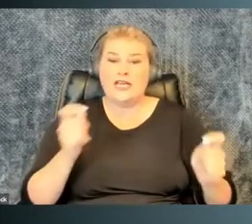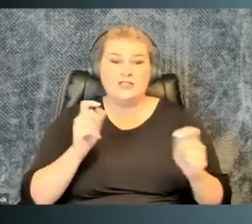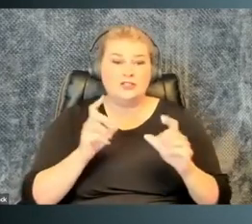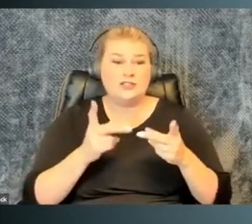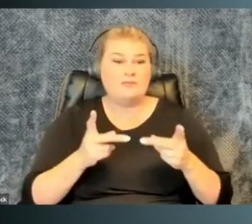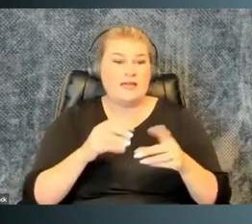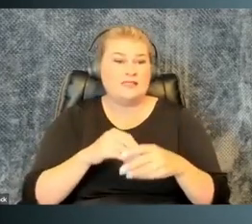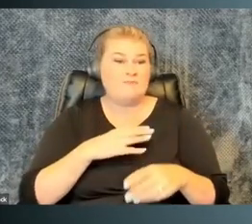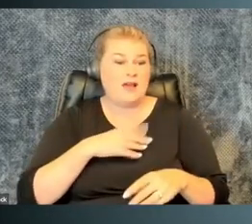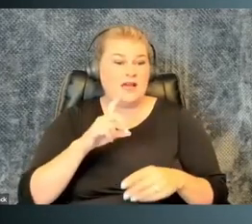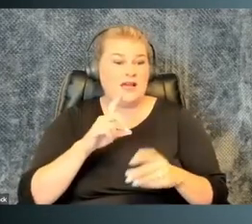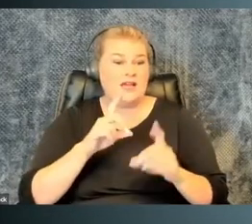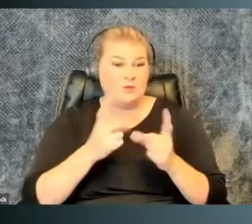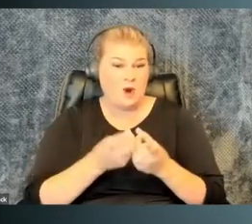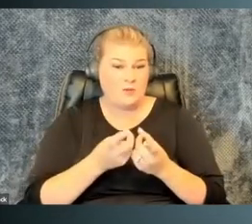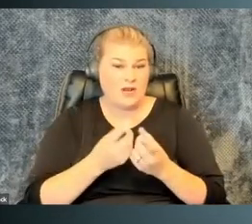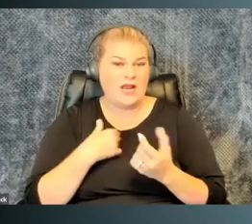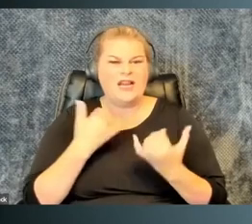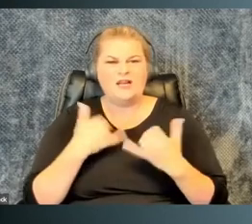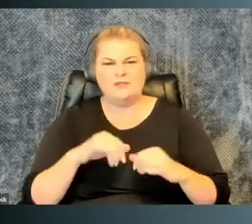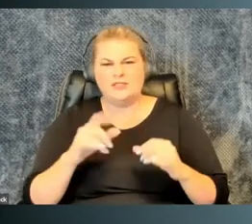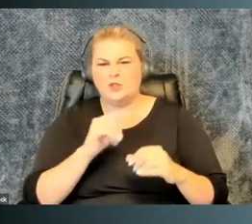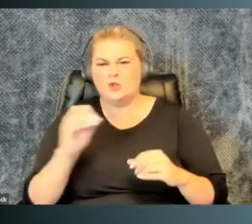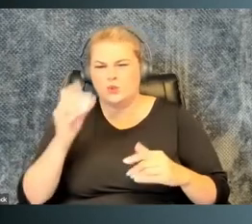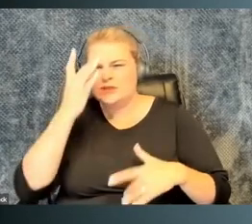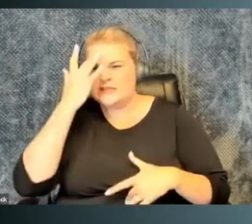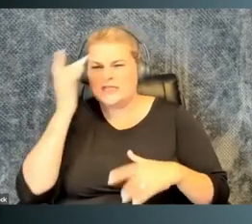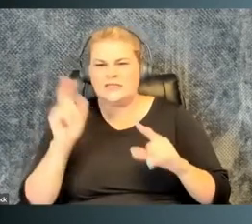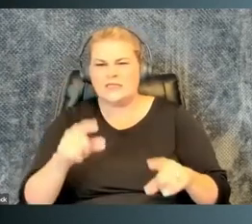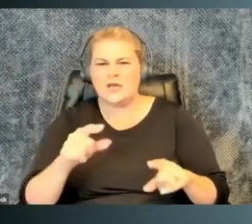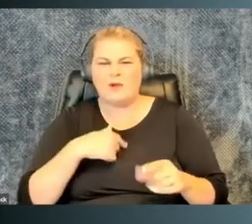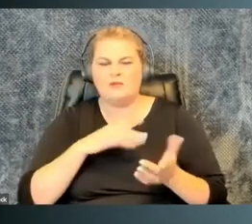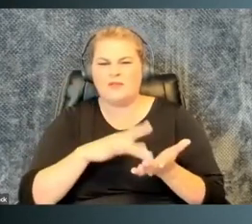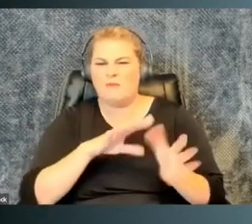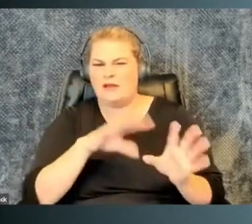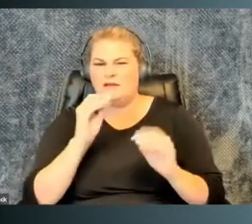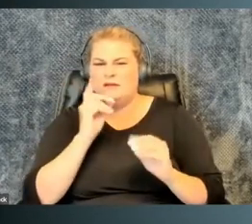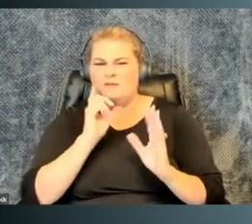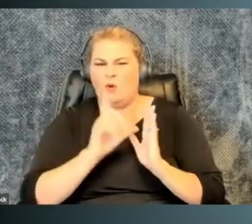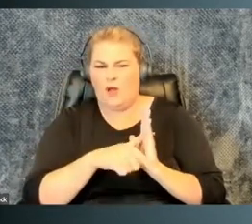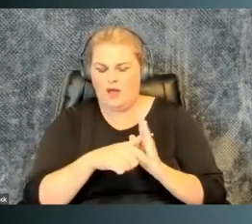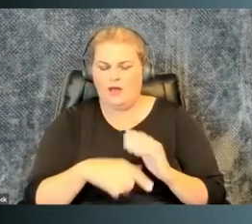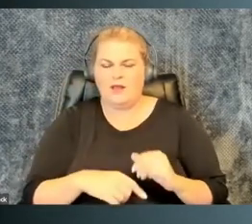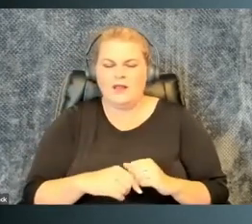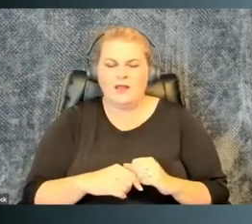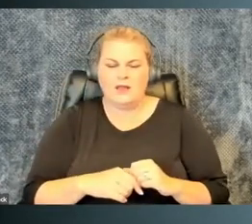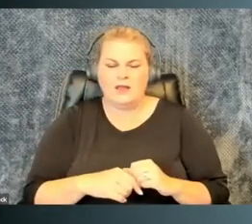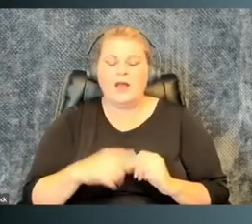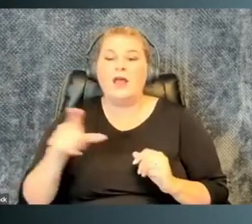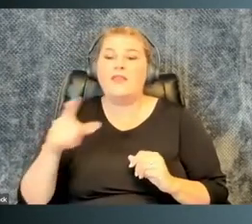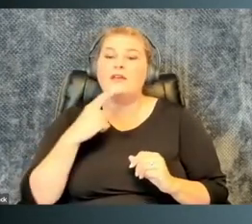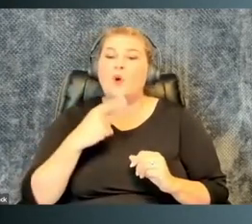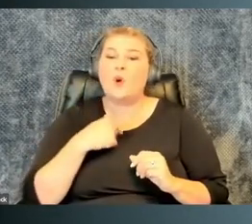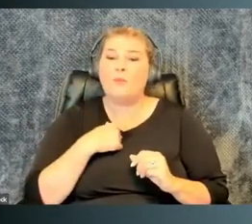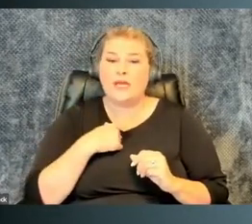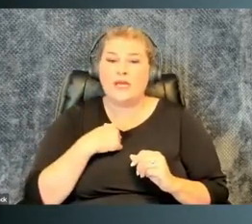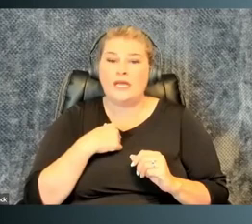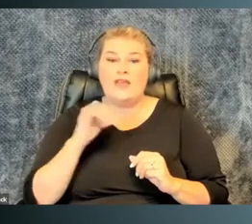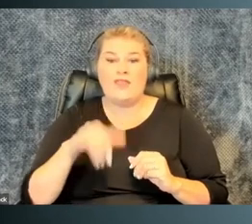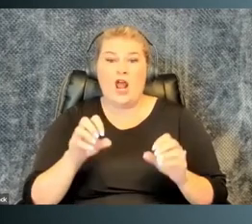And then they changed up space in my department and I was still too sick to come in. I was on medical leave for a while.